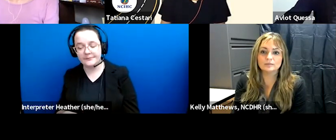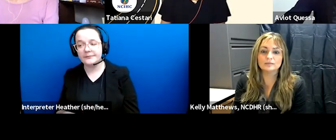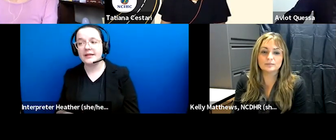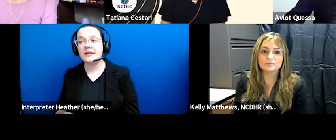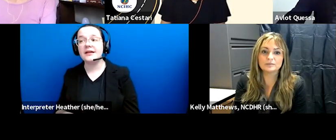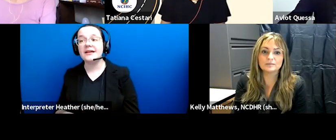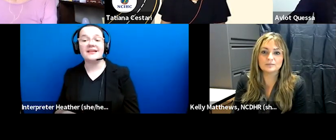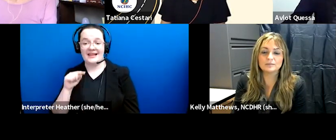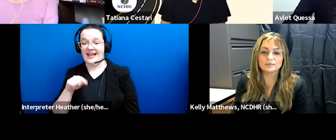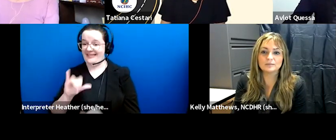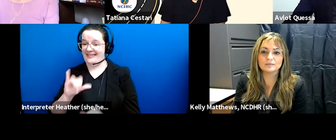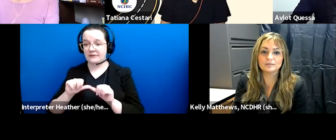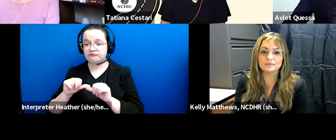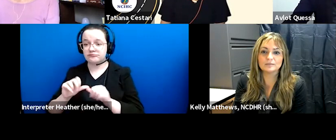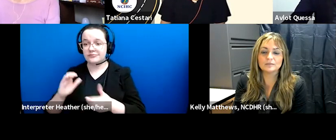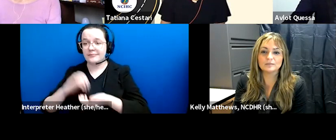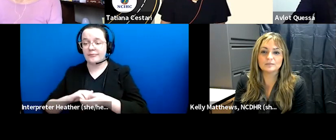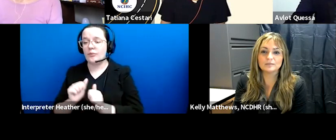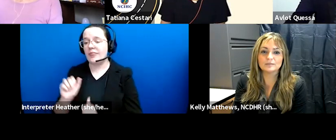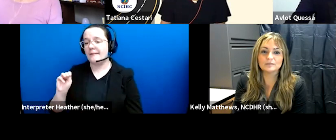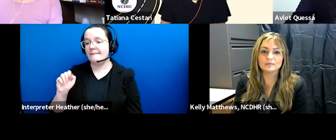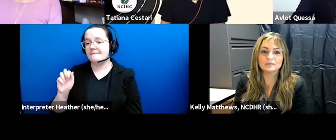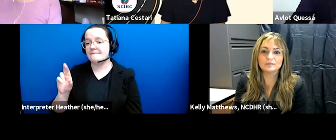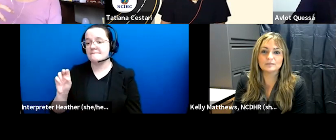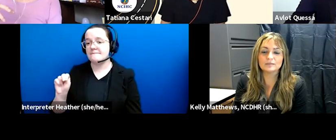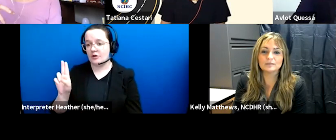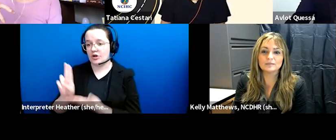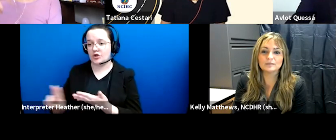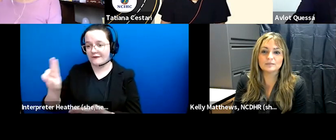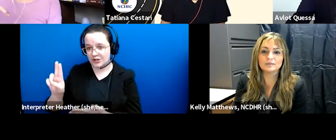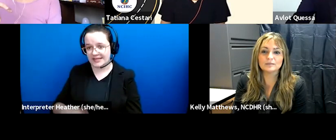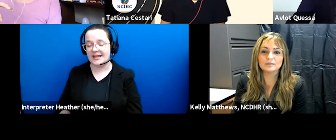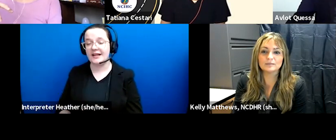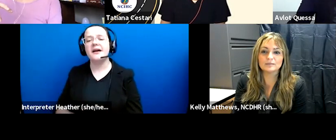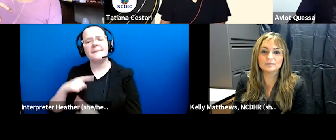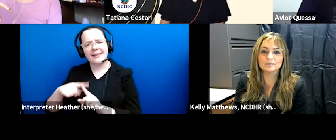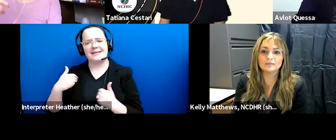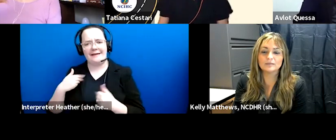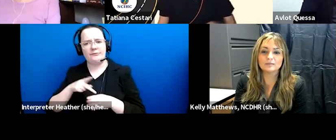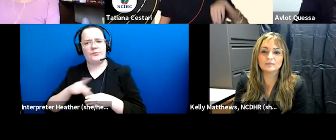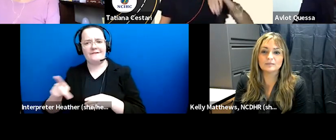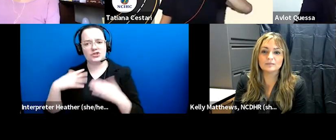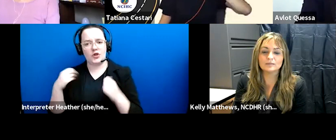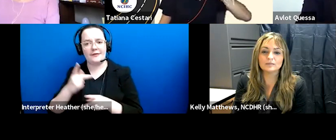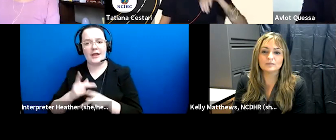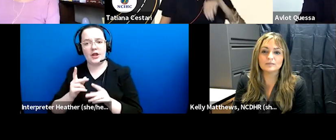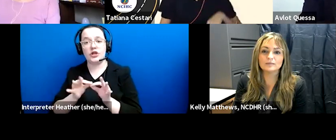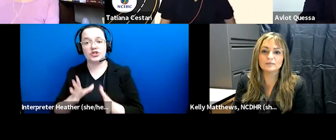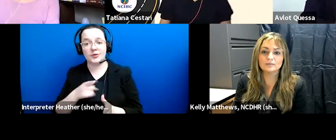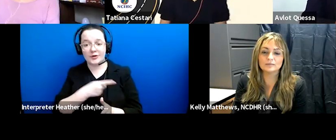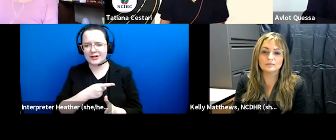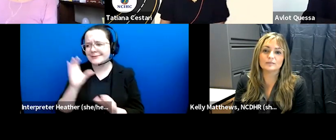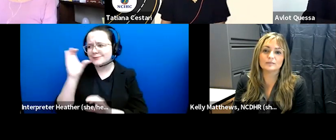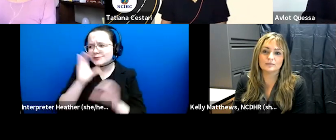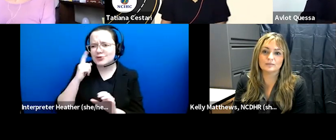it's a continued partnership with marion university and then we also have professional health care interpreters looking for a high level practice